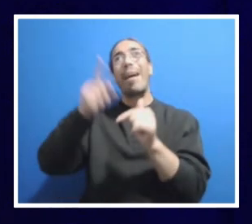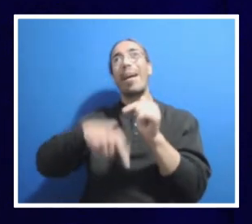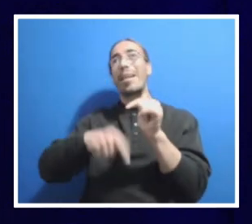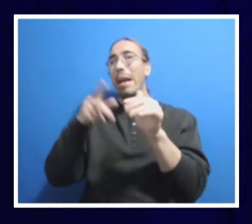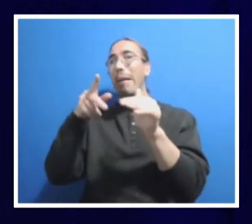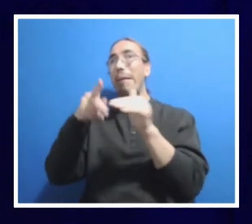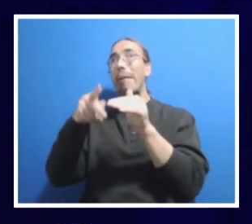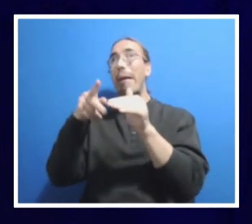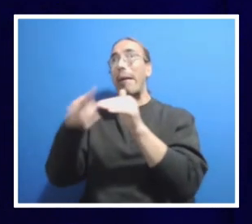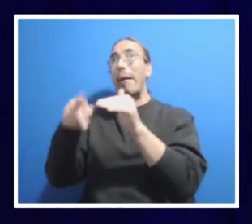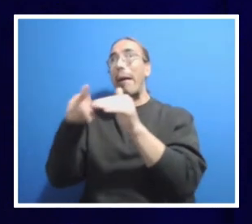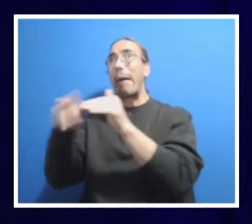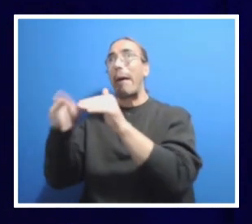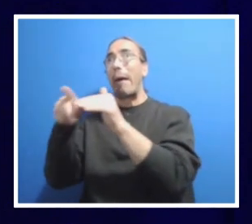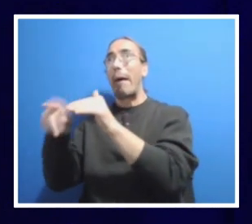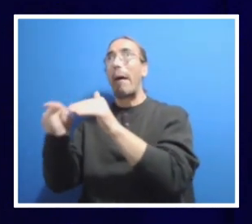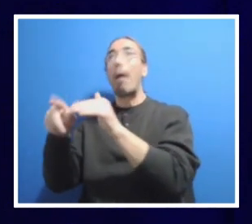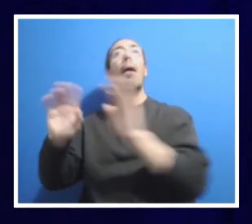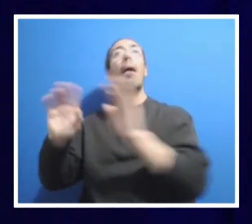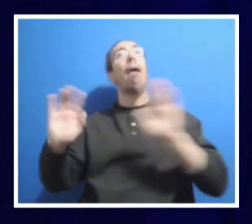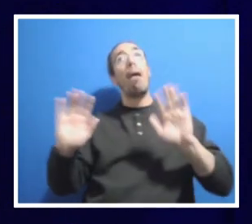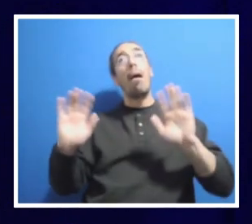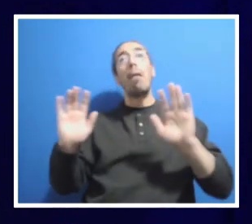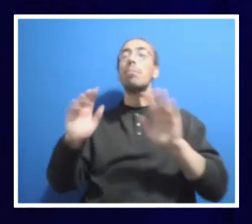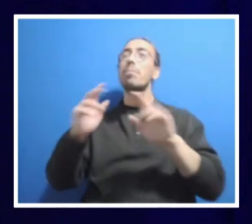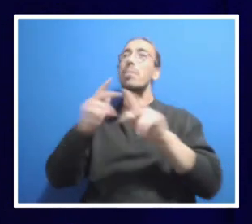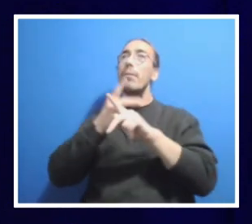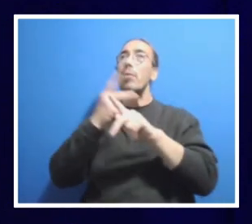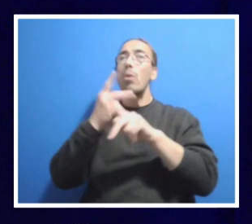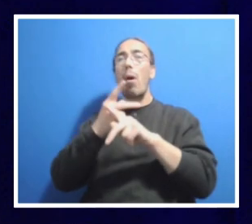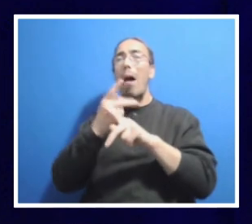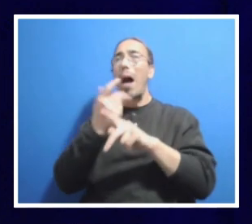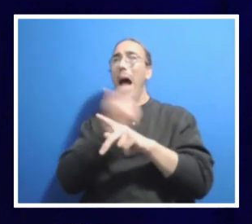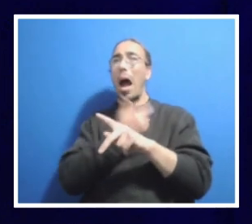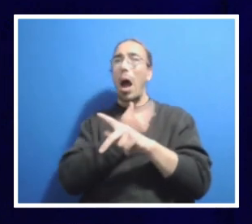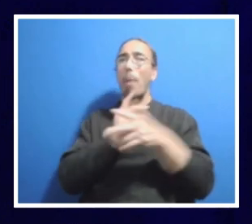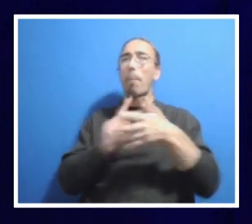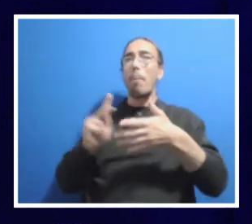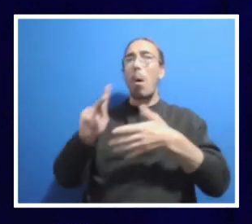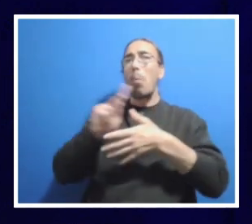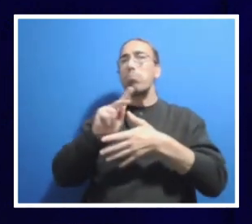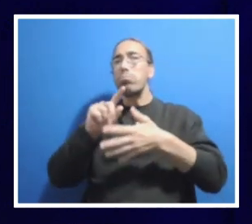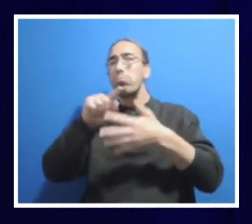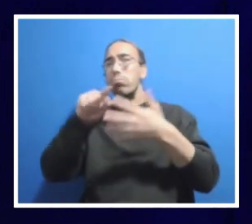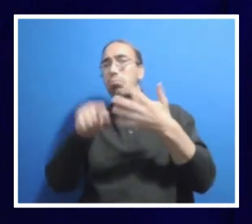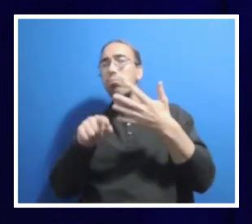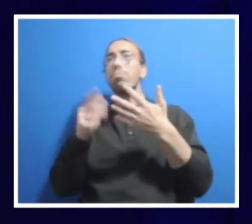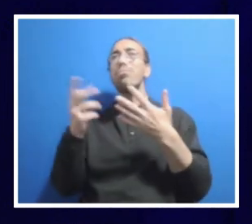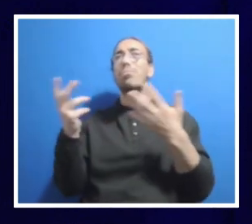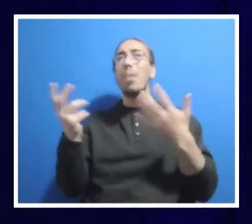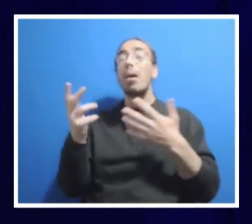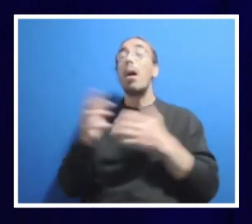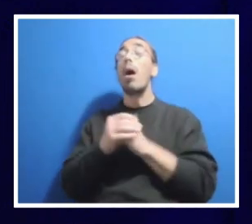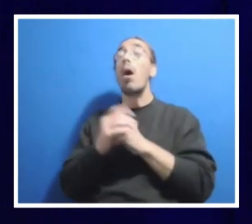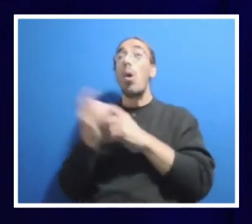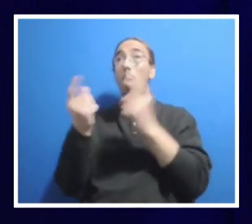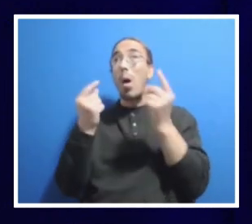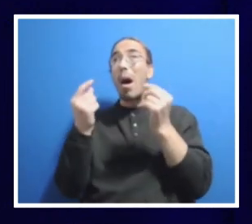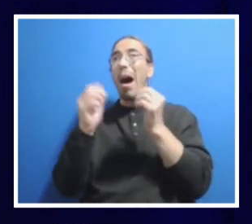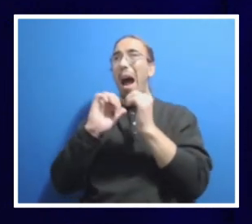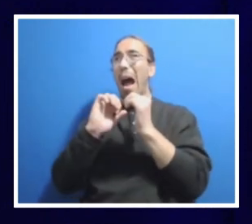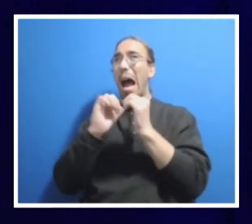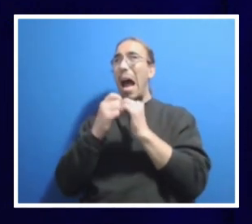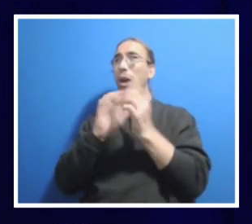excellence. So we need to say, what are our revenue streams and what are we going to do to position us for success?